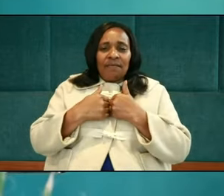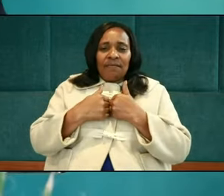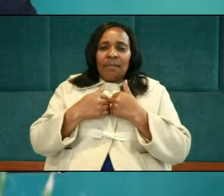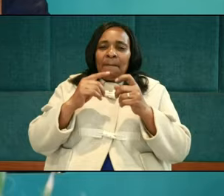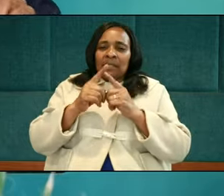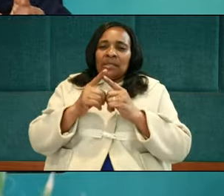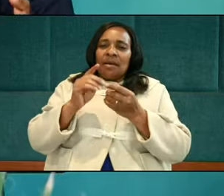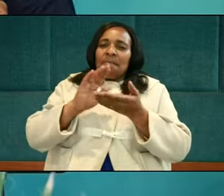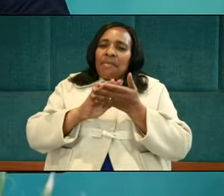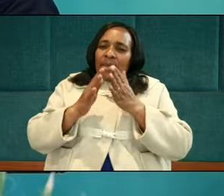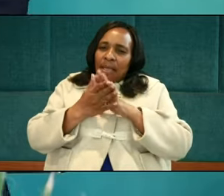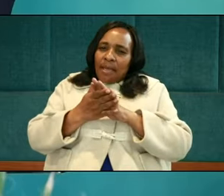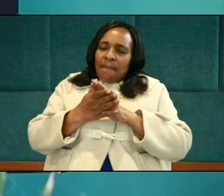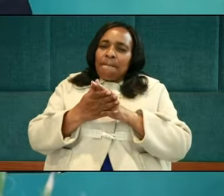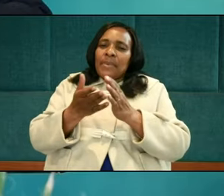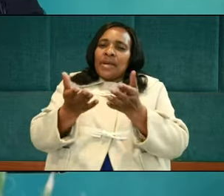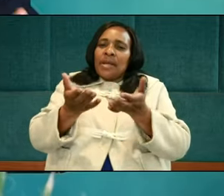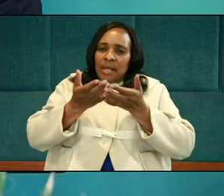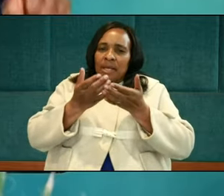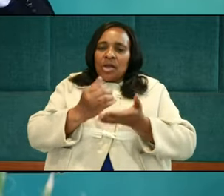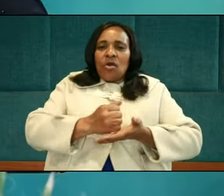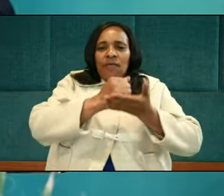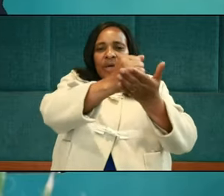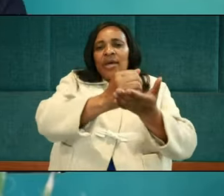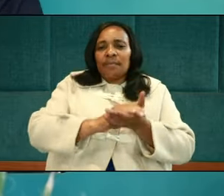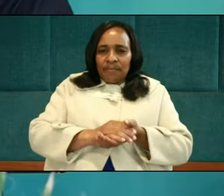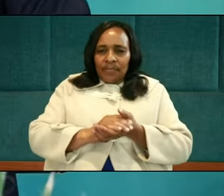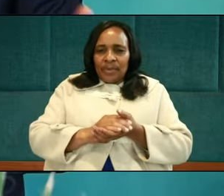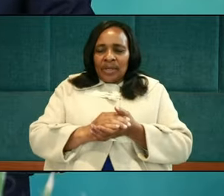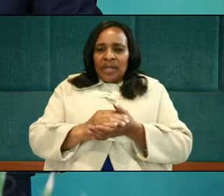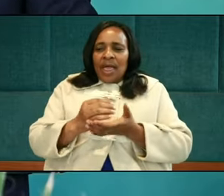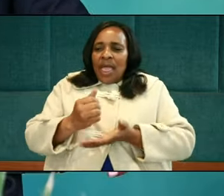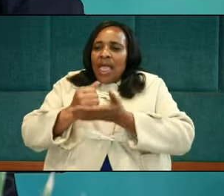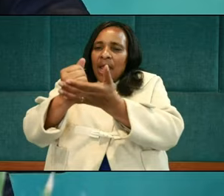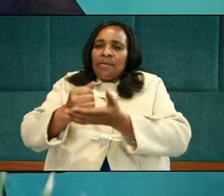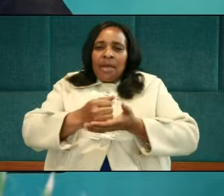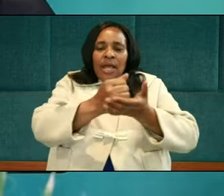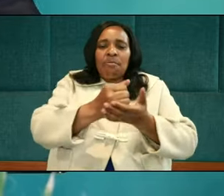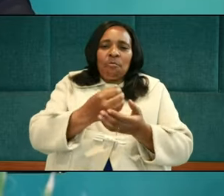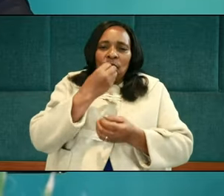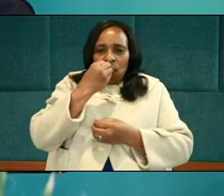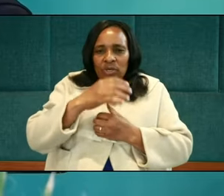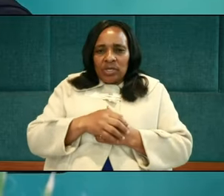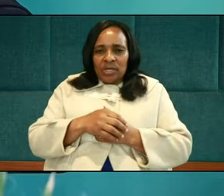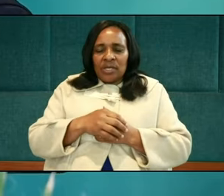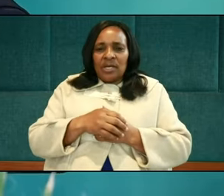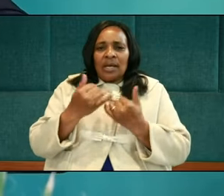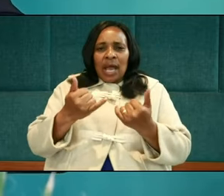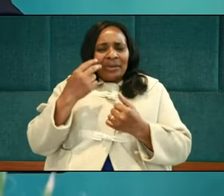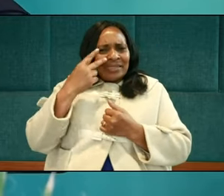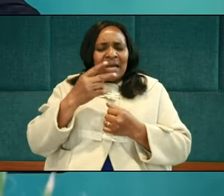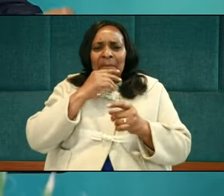came in need of help. In need of food. And now, they discovered that their brother